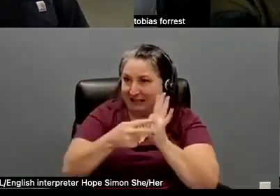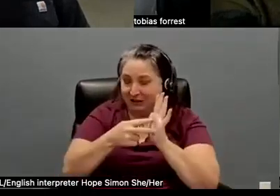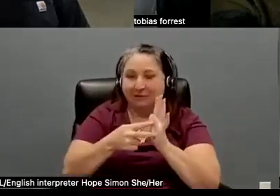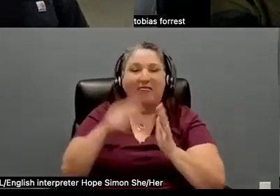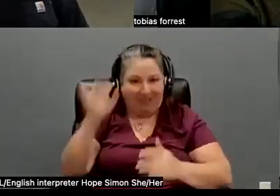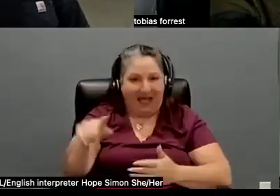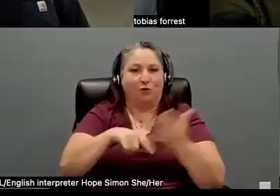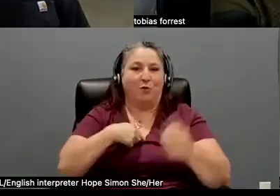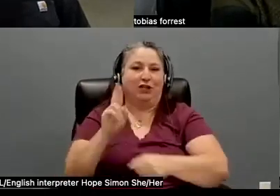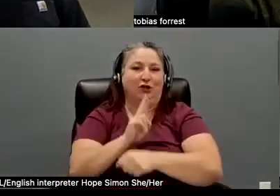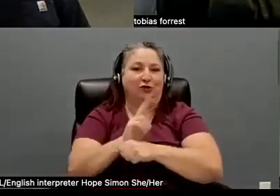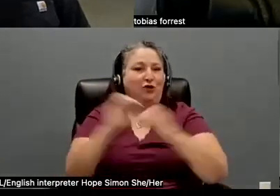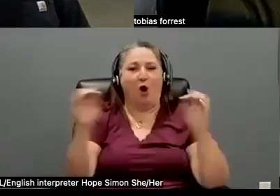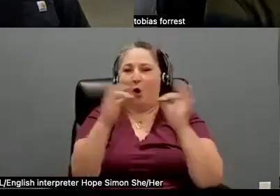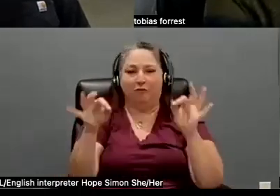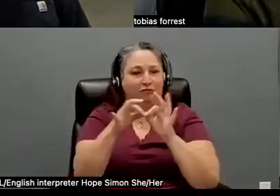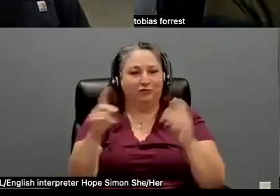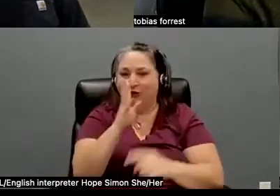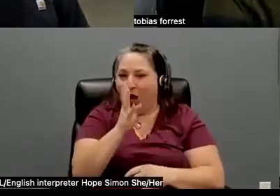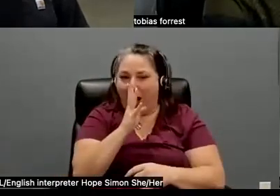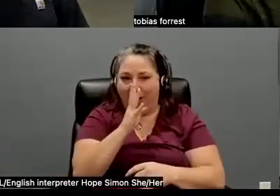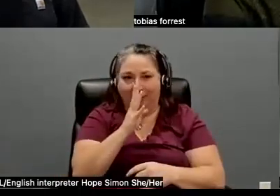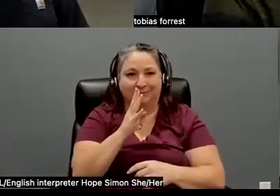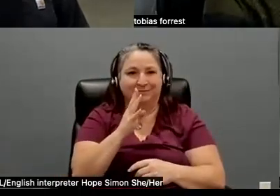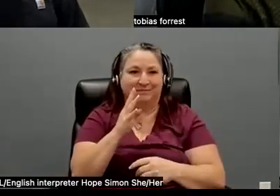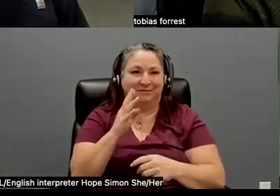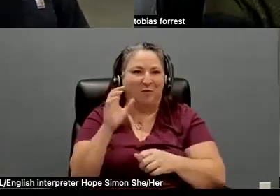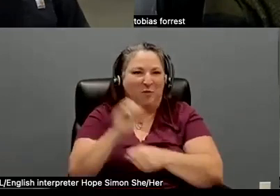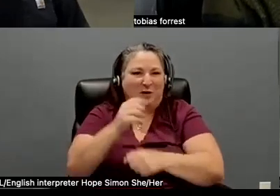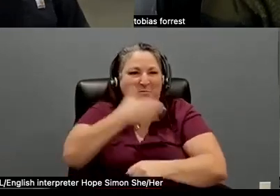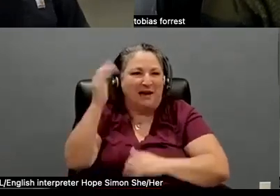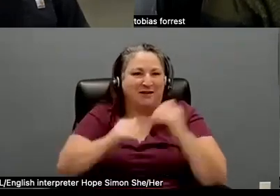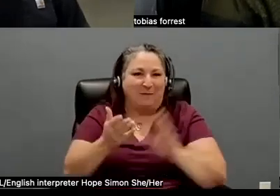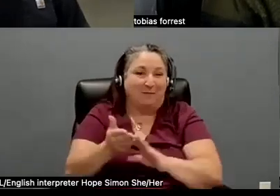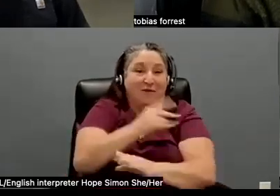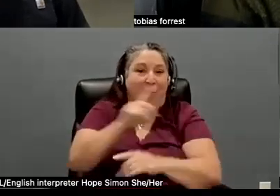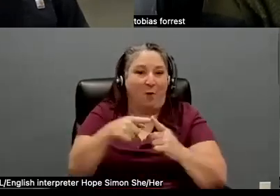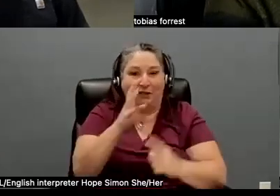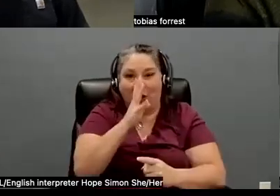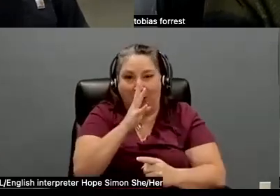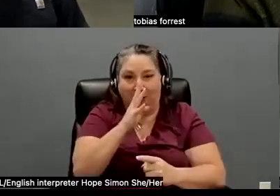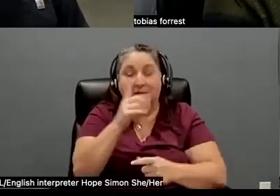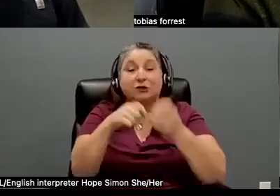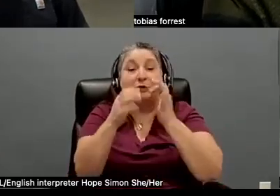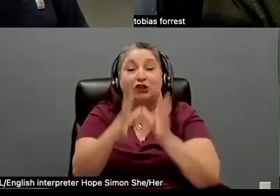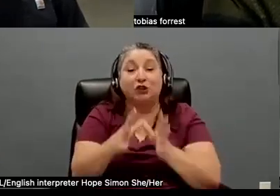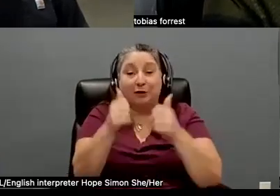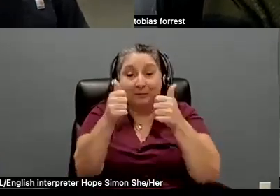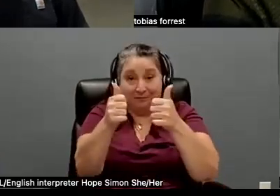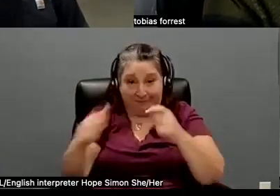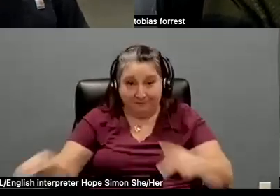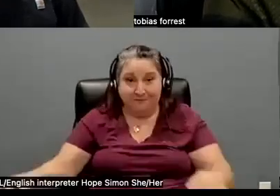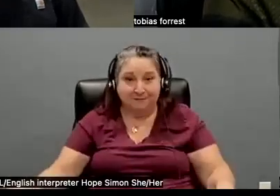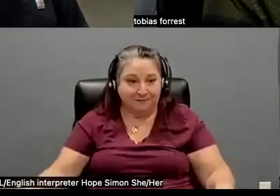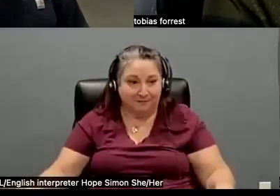much better than it did in any of the earlier takes where they were trying to use, uh, words for it. There, there is this, one of the